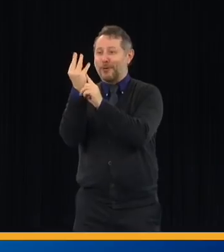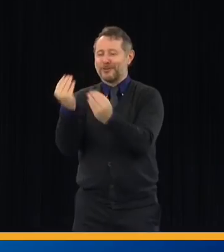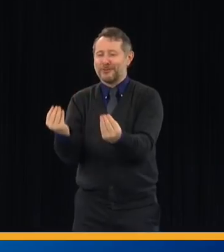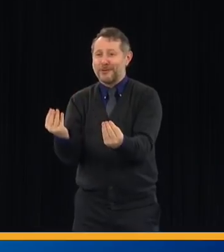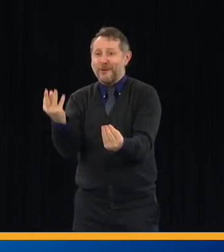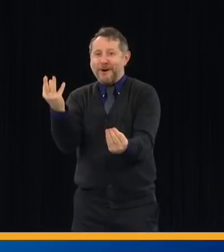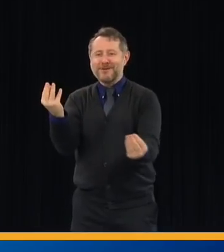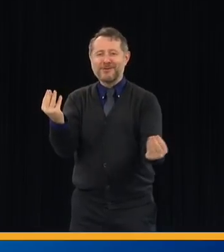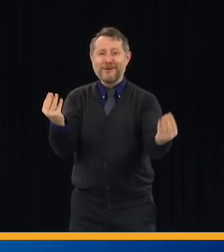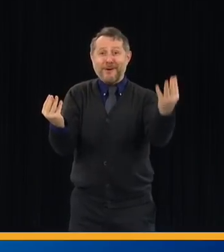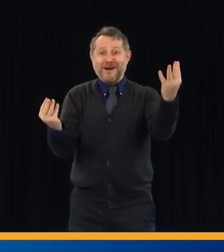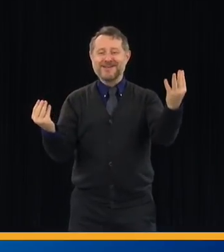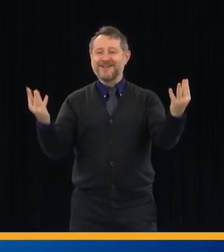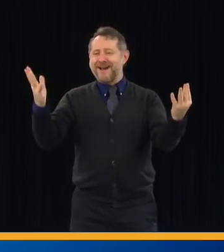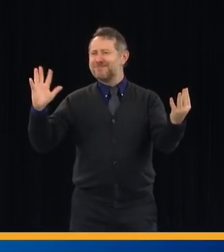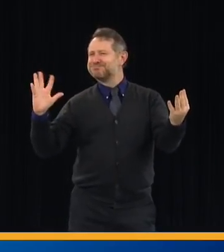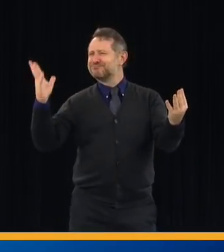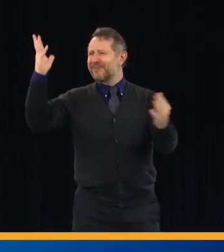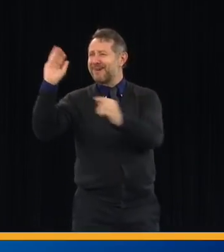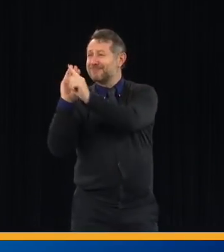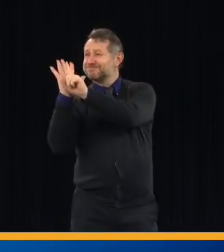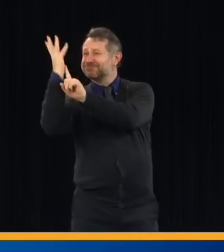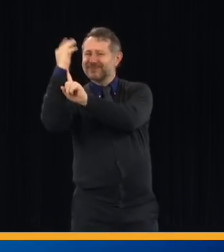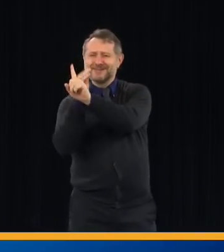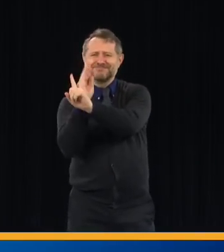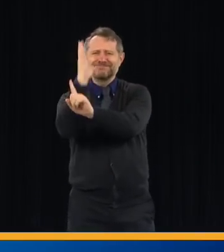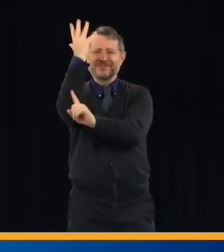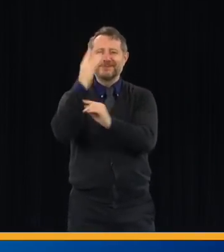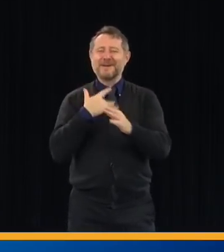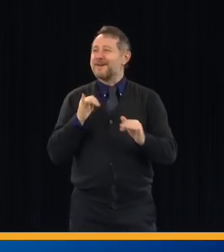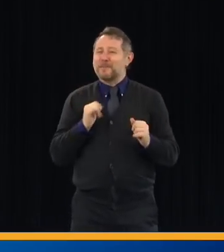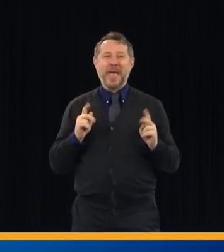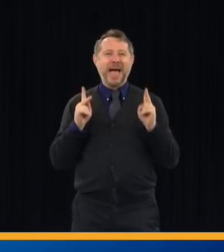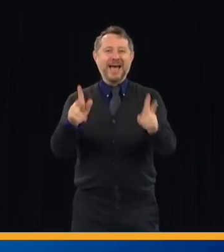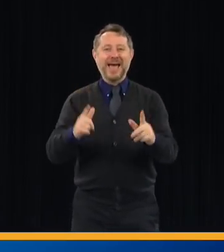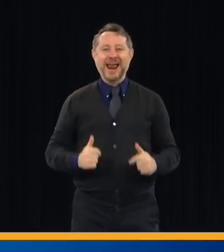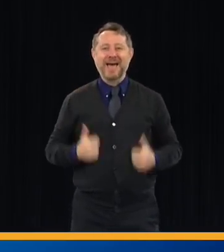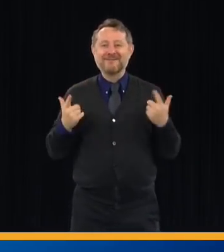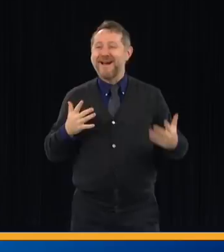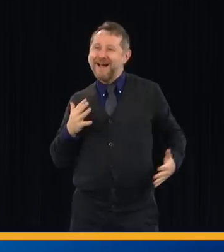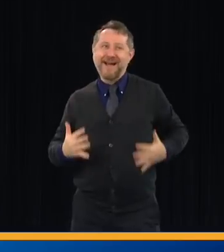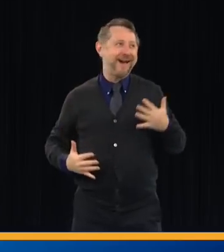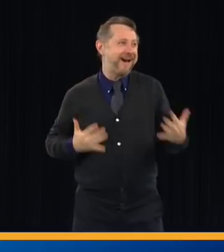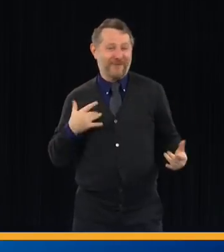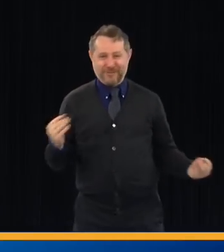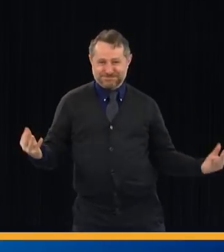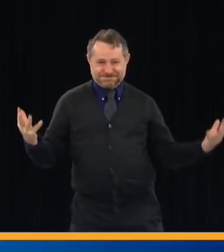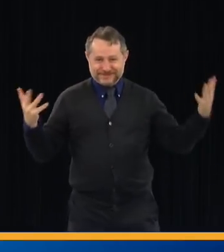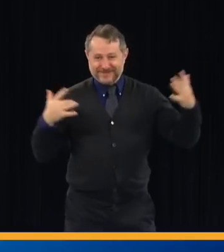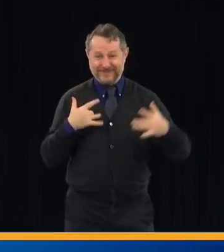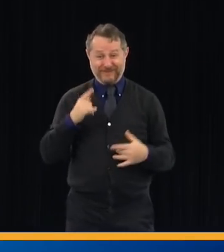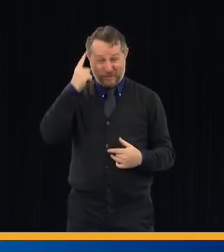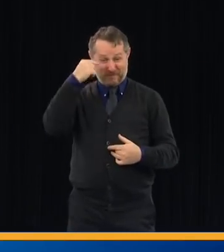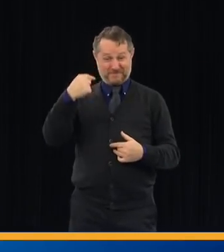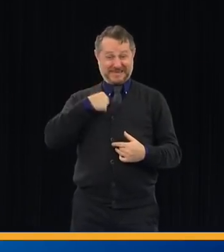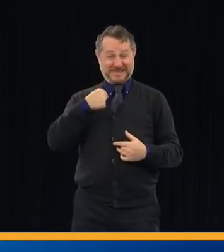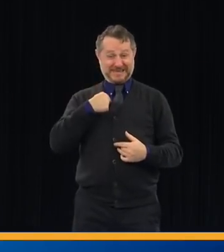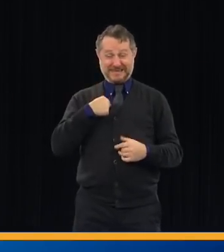barren, and it was closed down, and then it comes back to life. And for me, this spring especially,